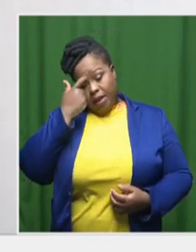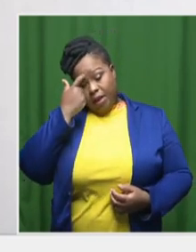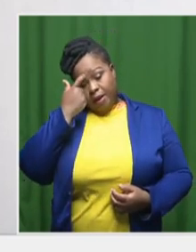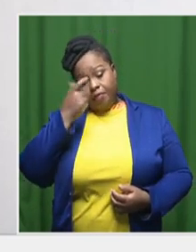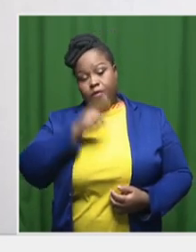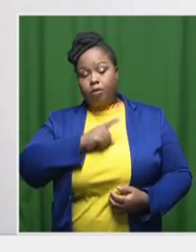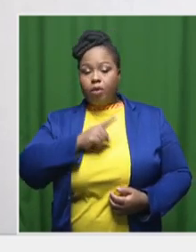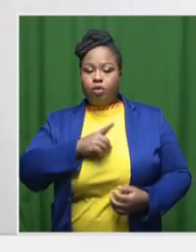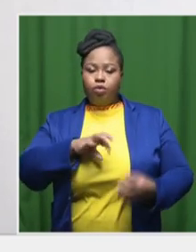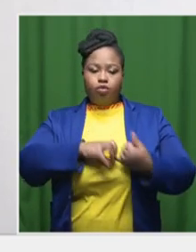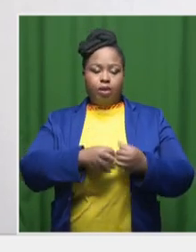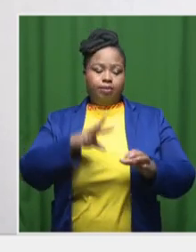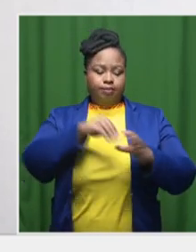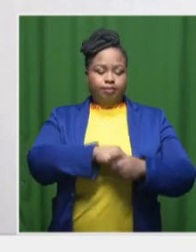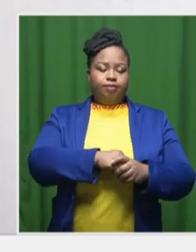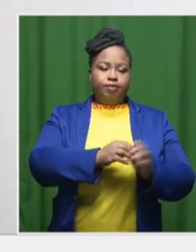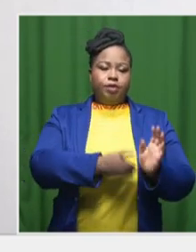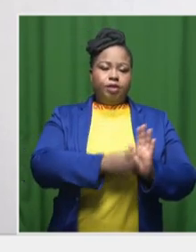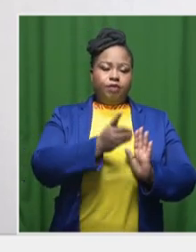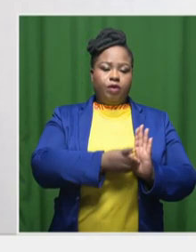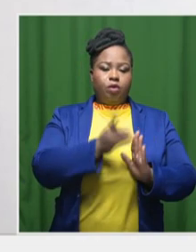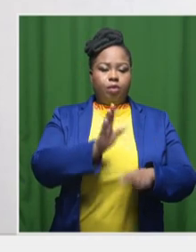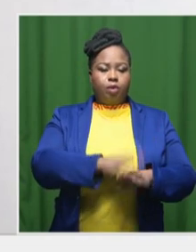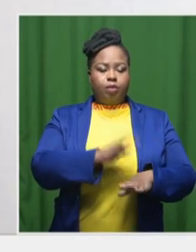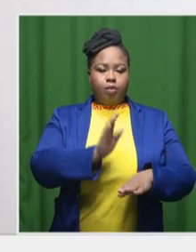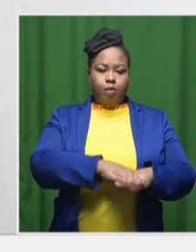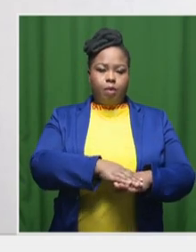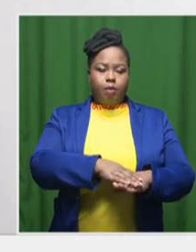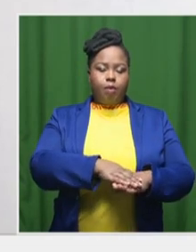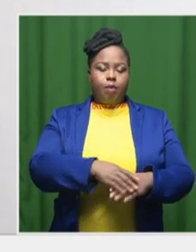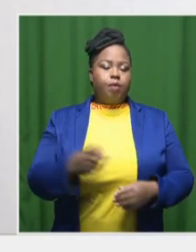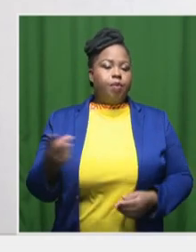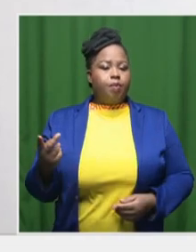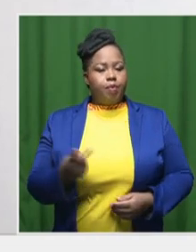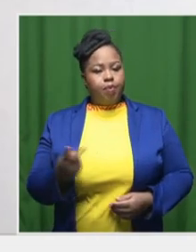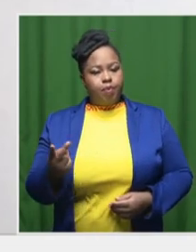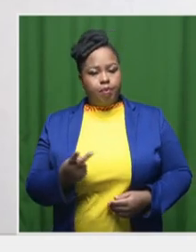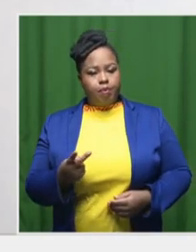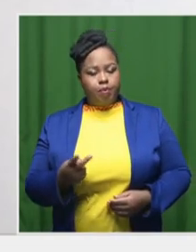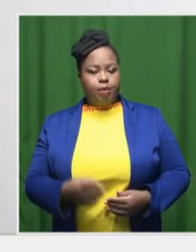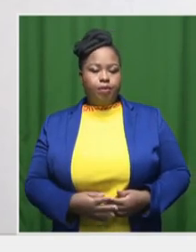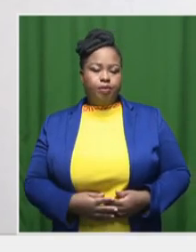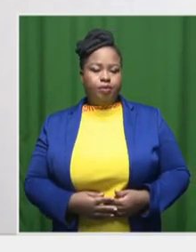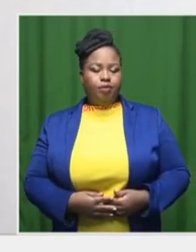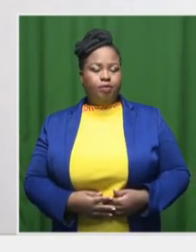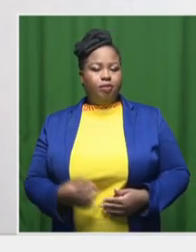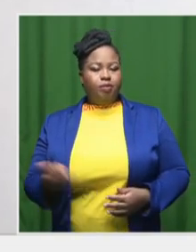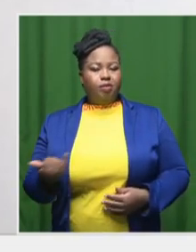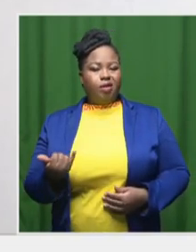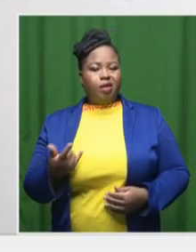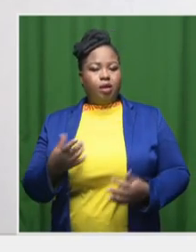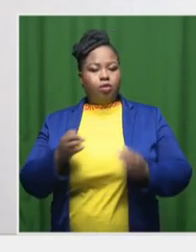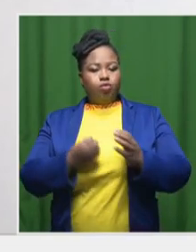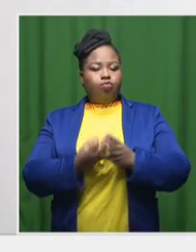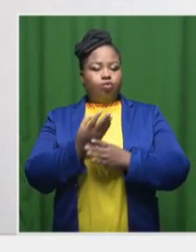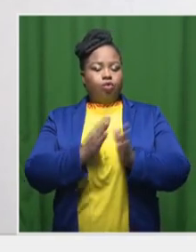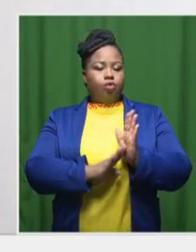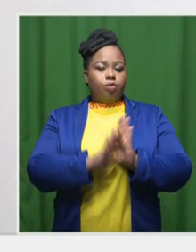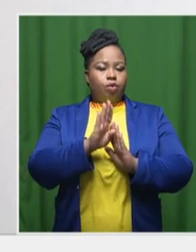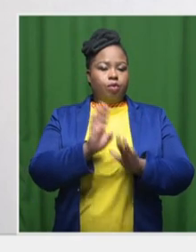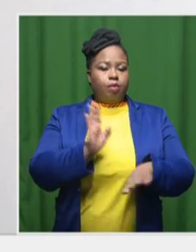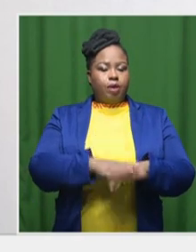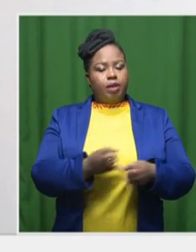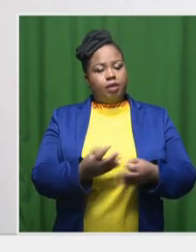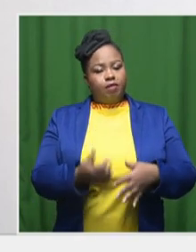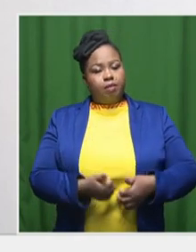you know, be part of the development and also to, you know, kind of grow within the industry, plough